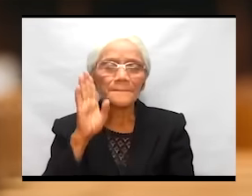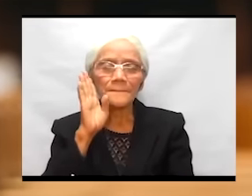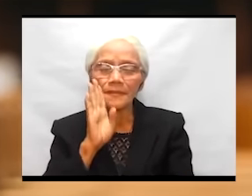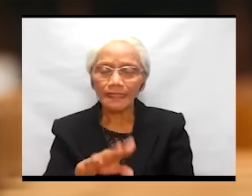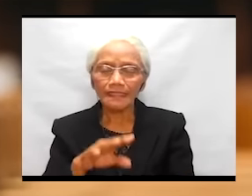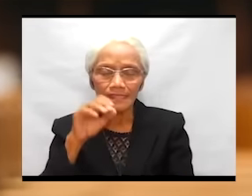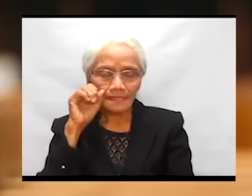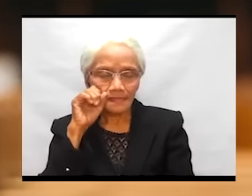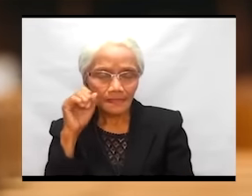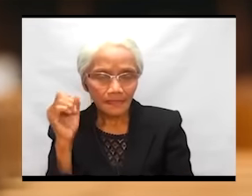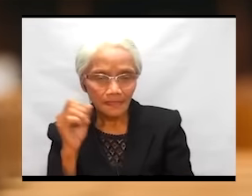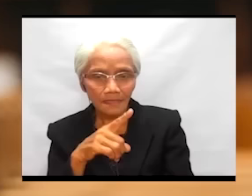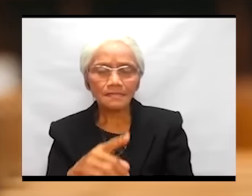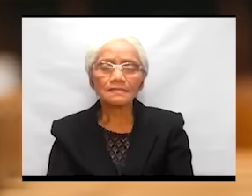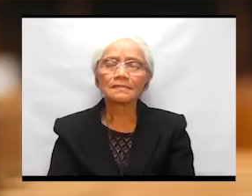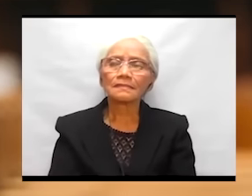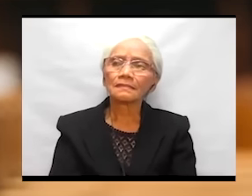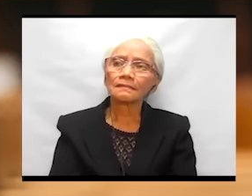and sisters.